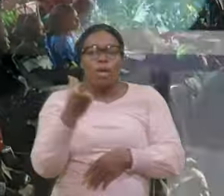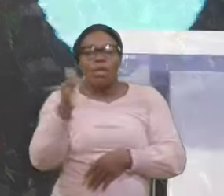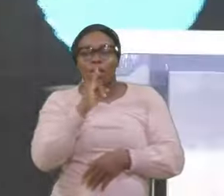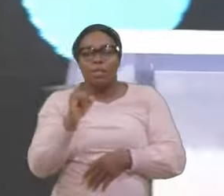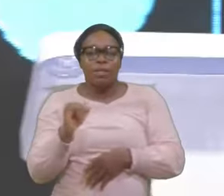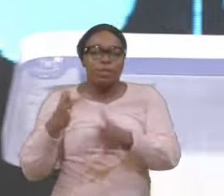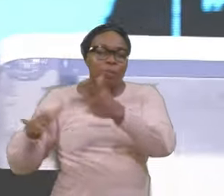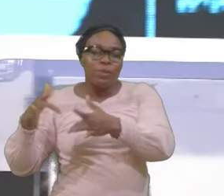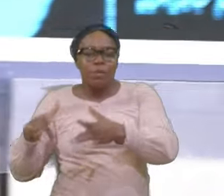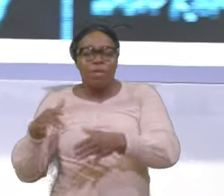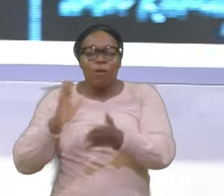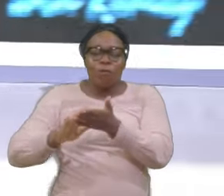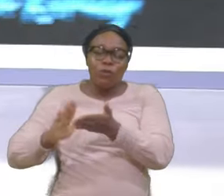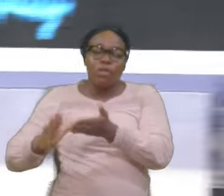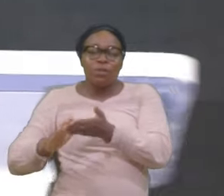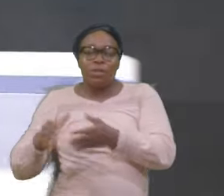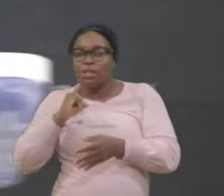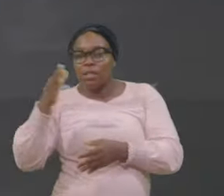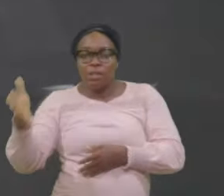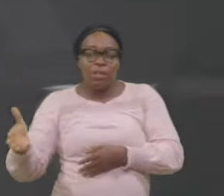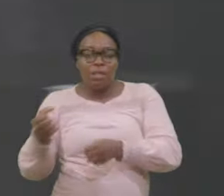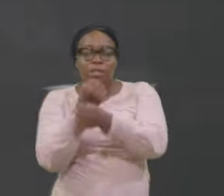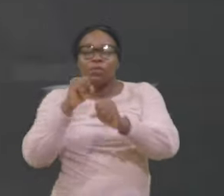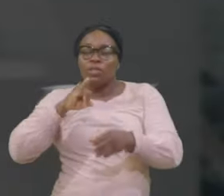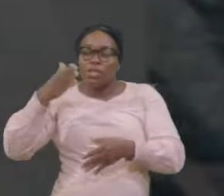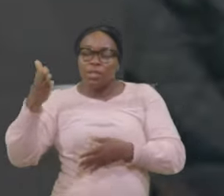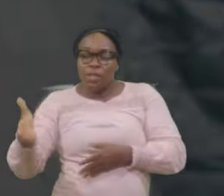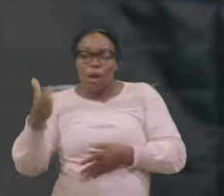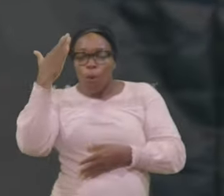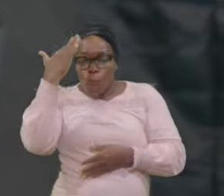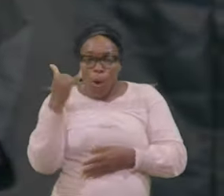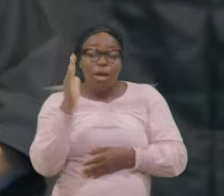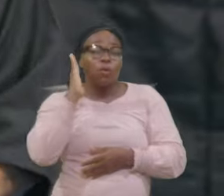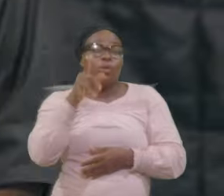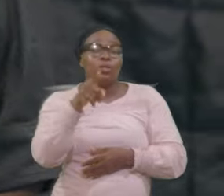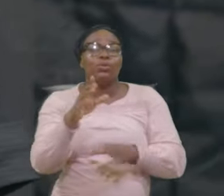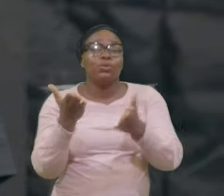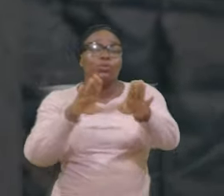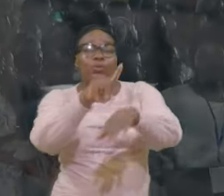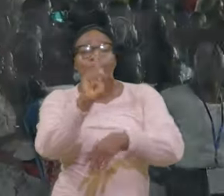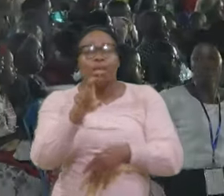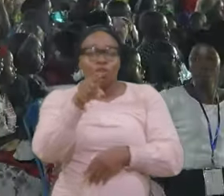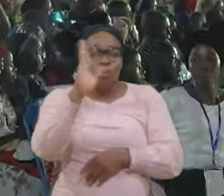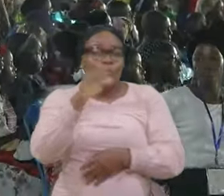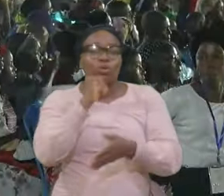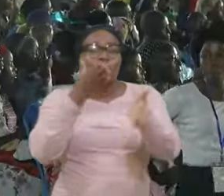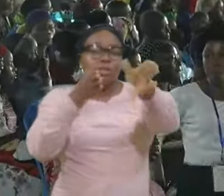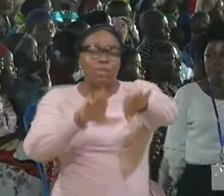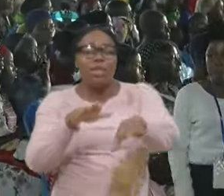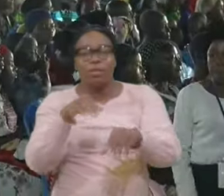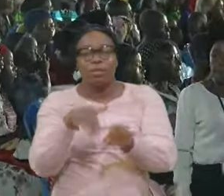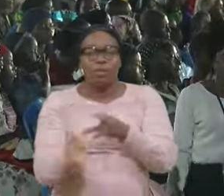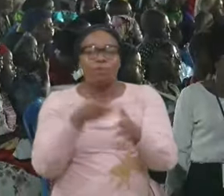is grace When there is salvation Why will you die You will not die Look at